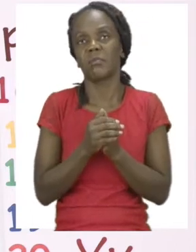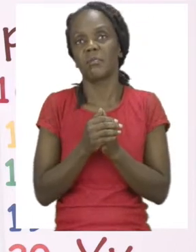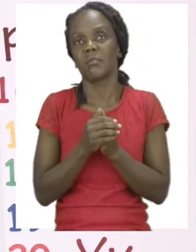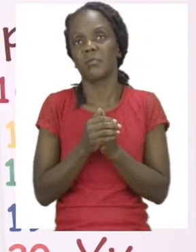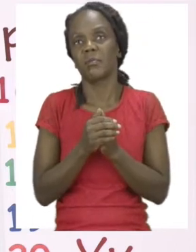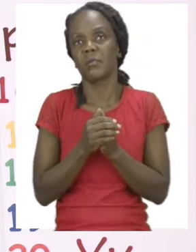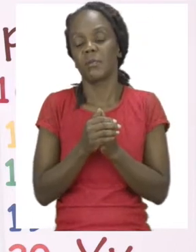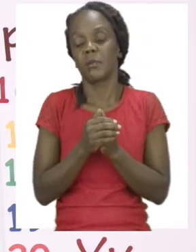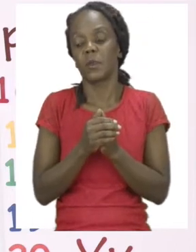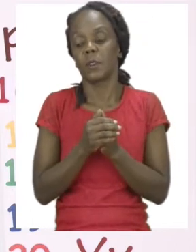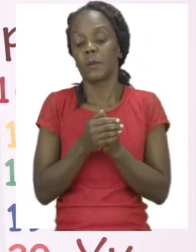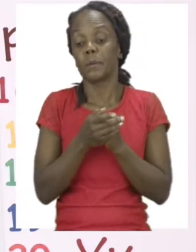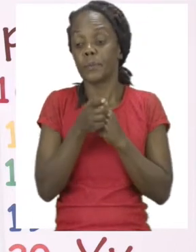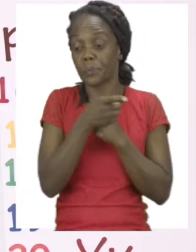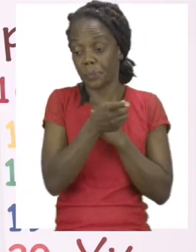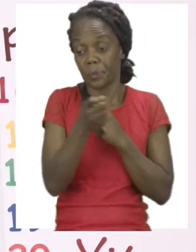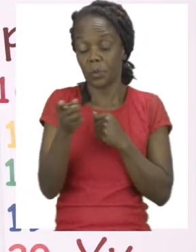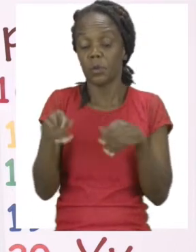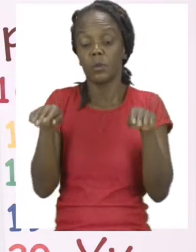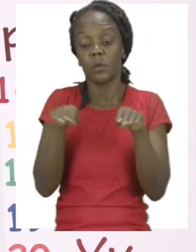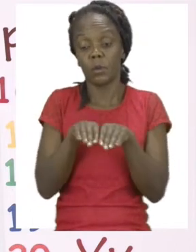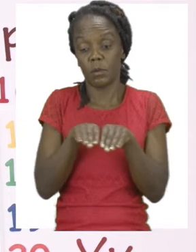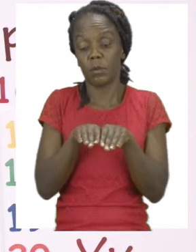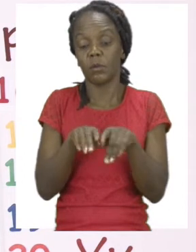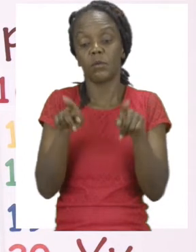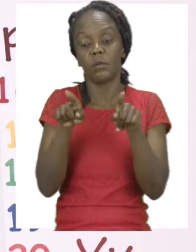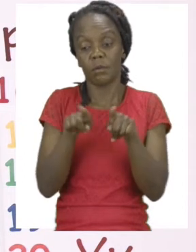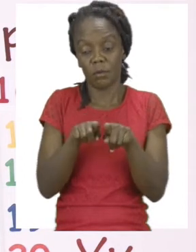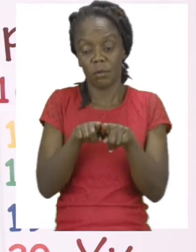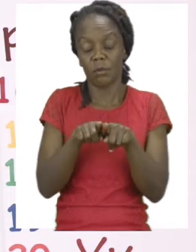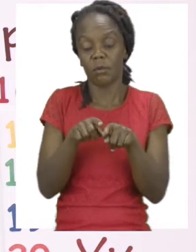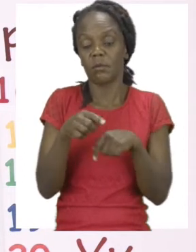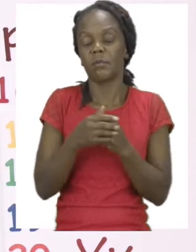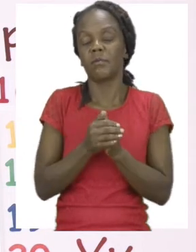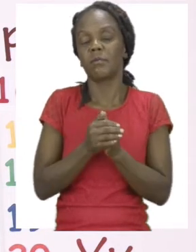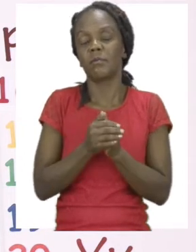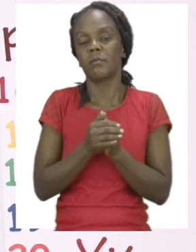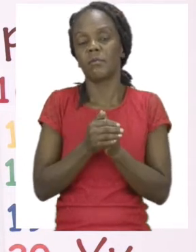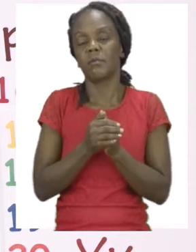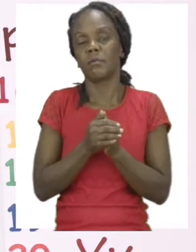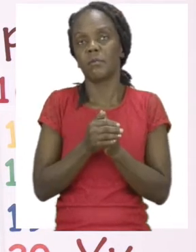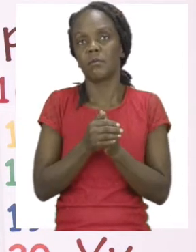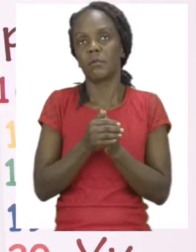act like we are sad. Everyone, let's try and be sad.